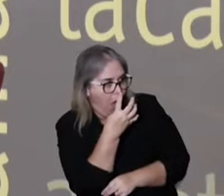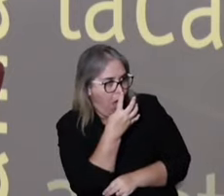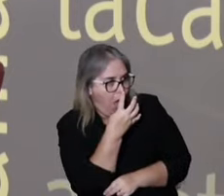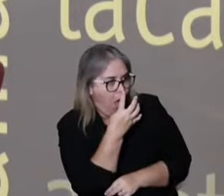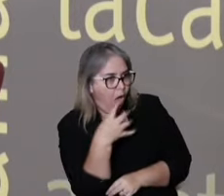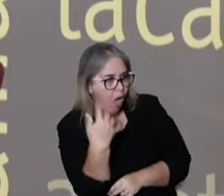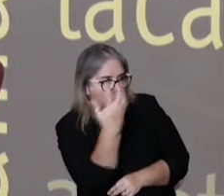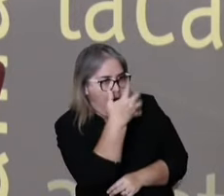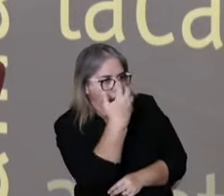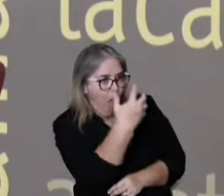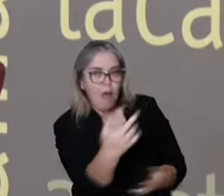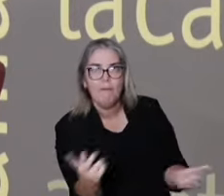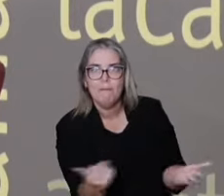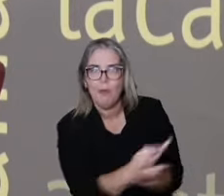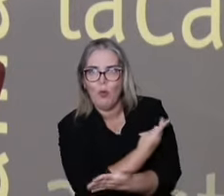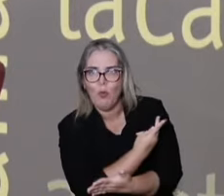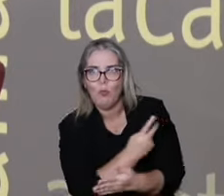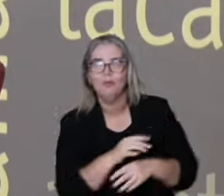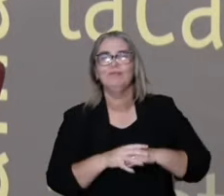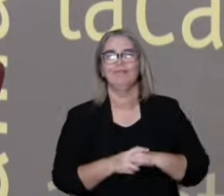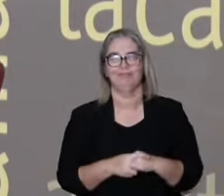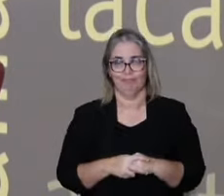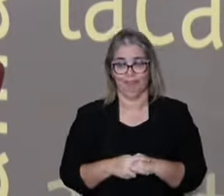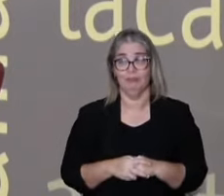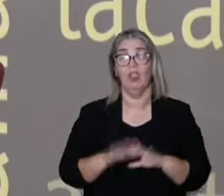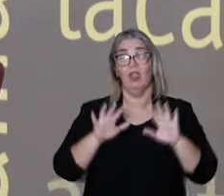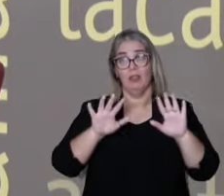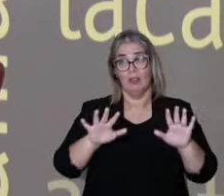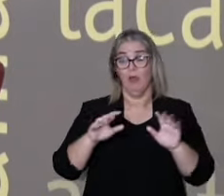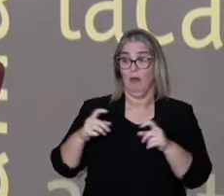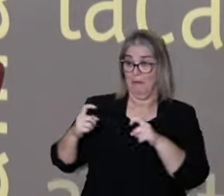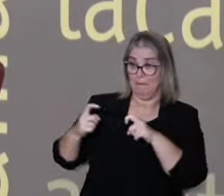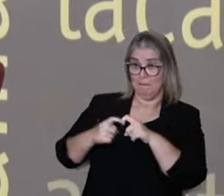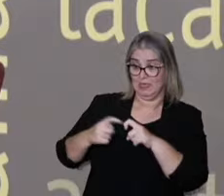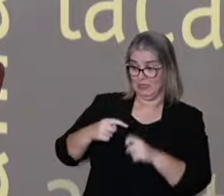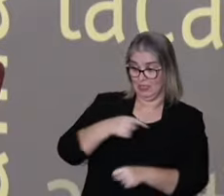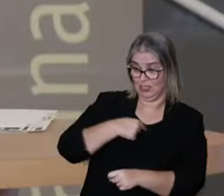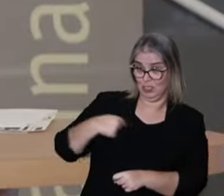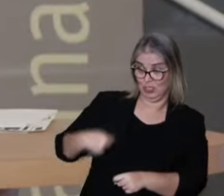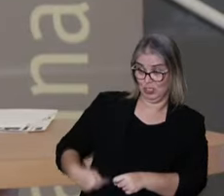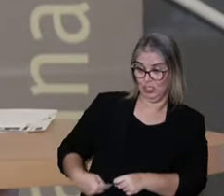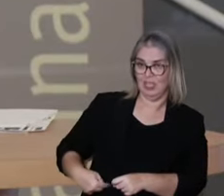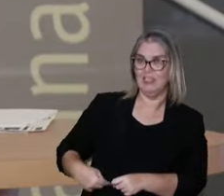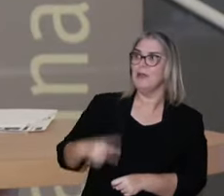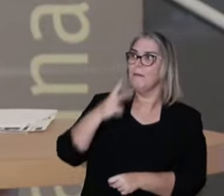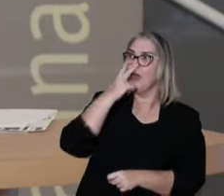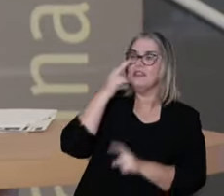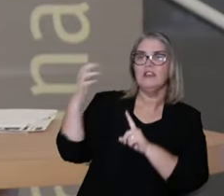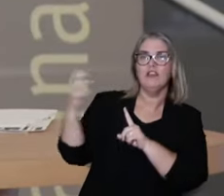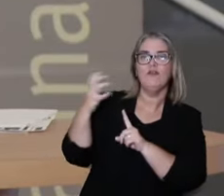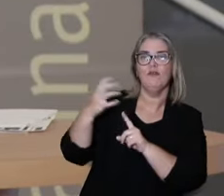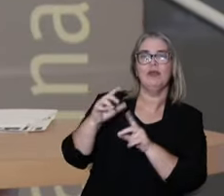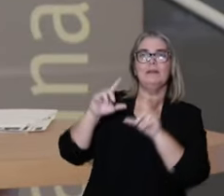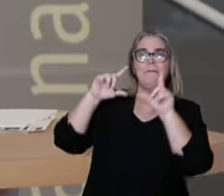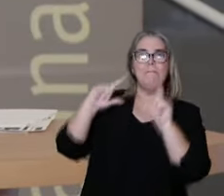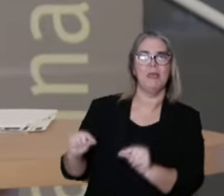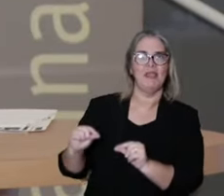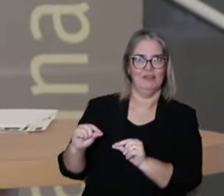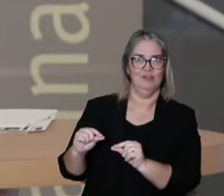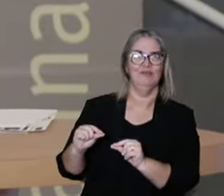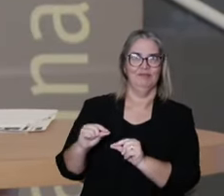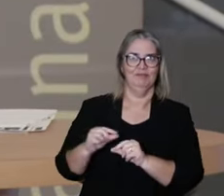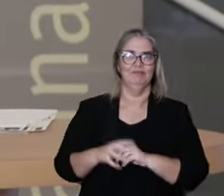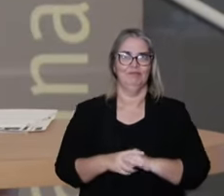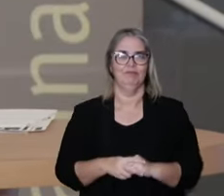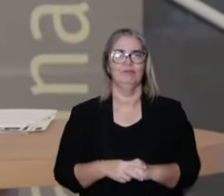traditional medicines that are a little bit older, they are not under these